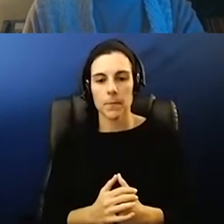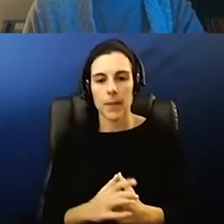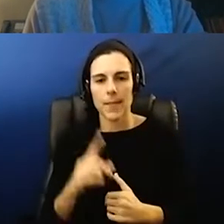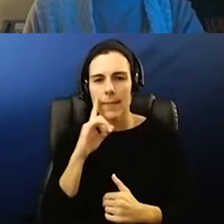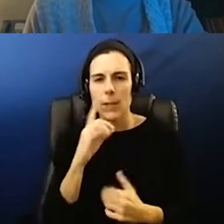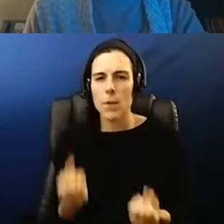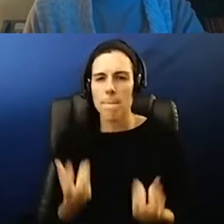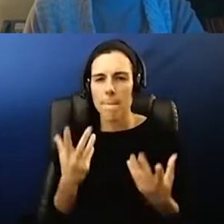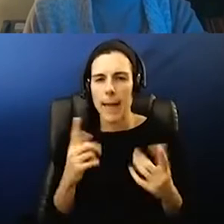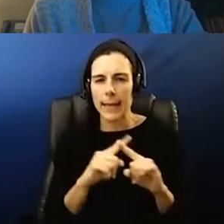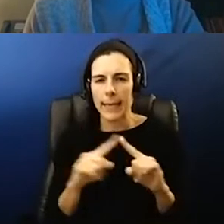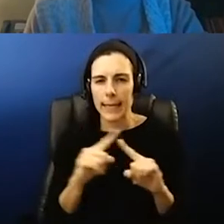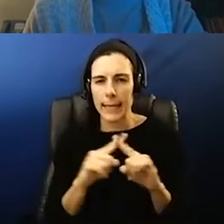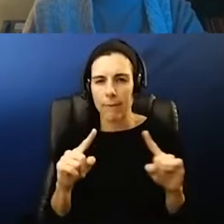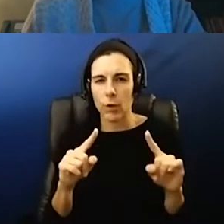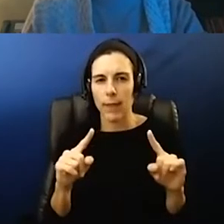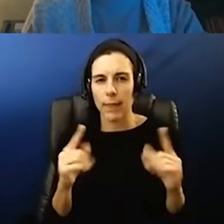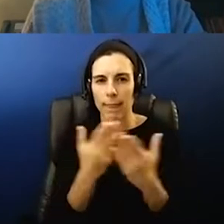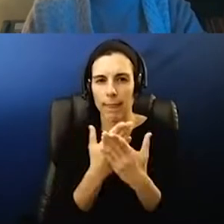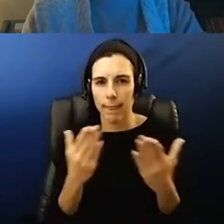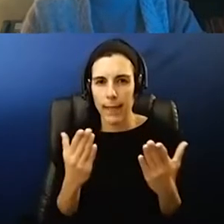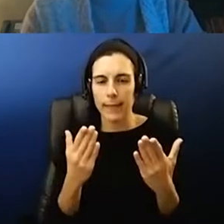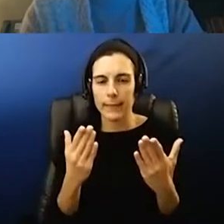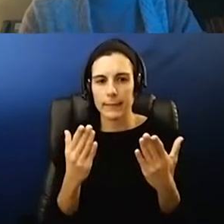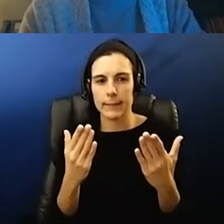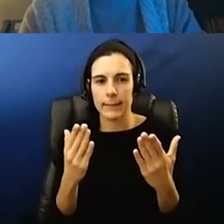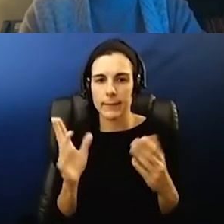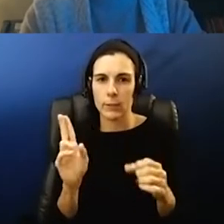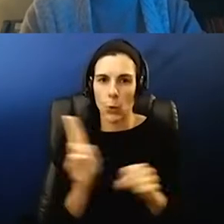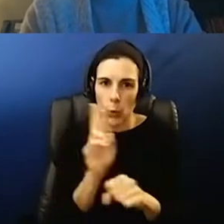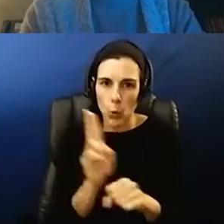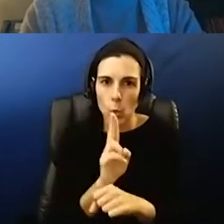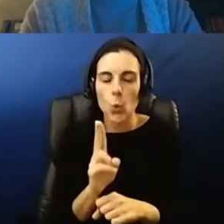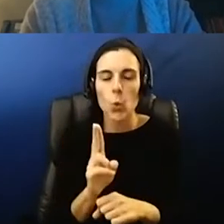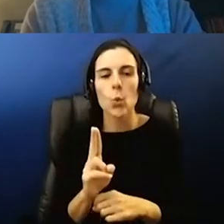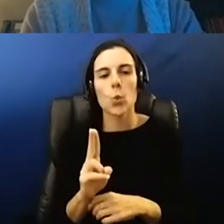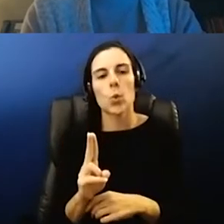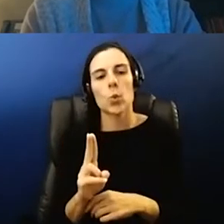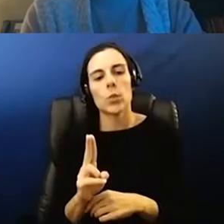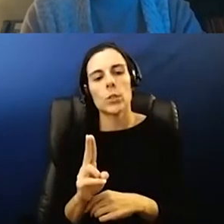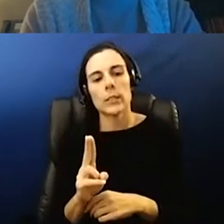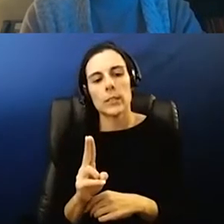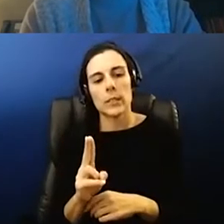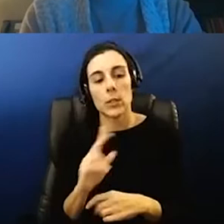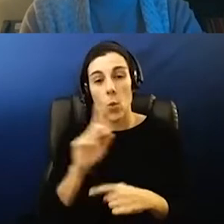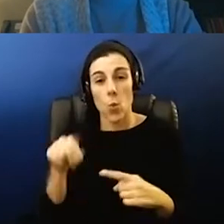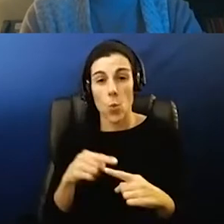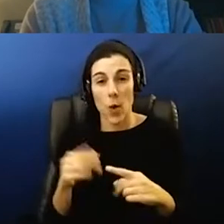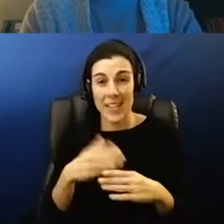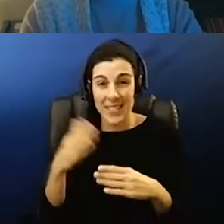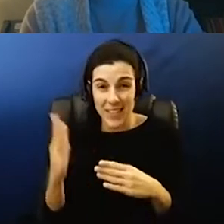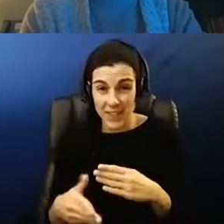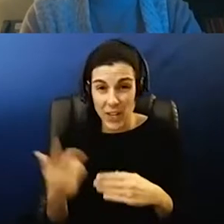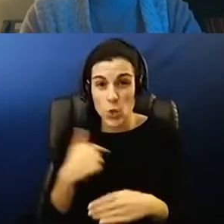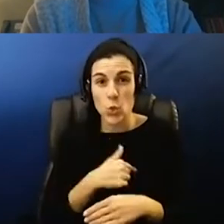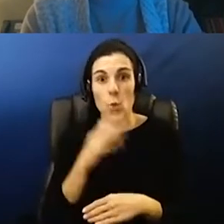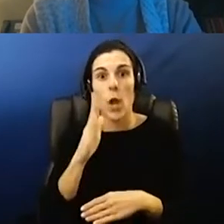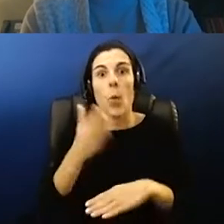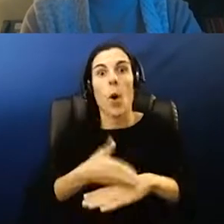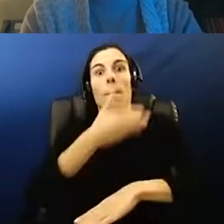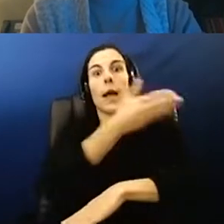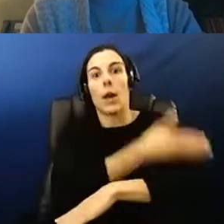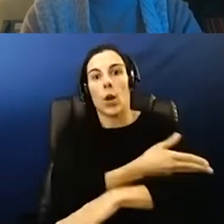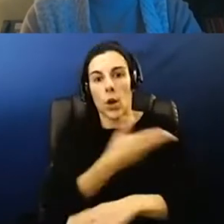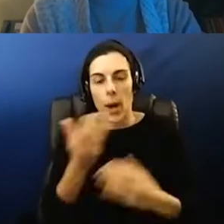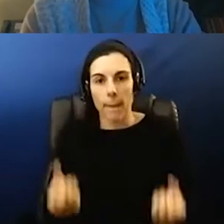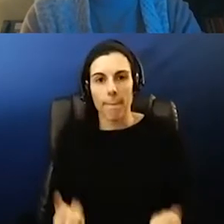different tools that are being used um and i think that we talk all the time that when this is all over we're going to be a whole lot better at lots of parts of